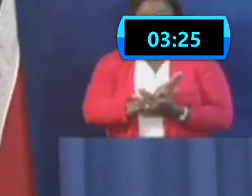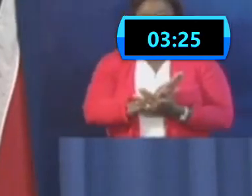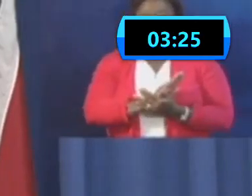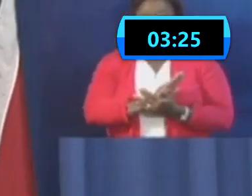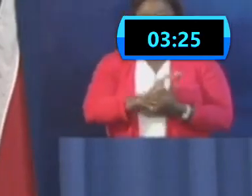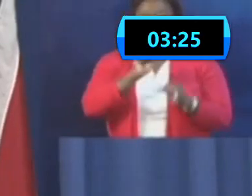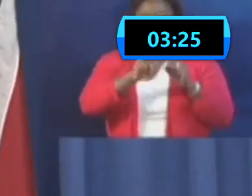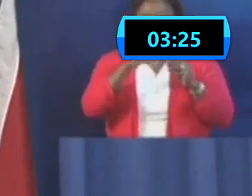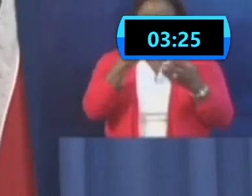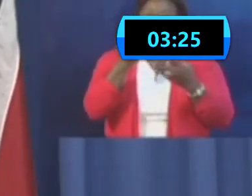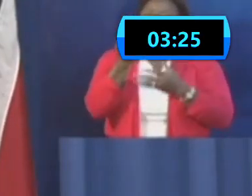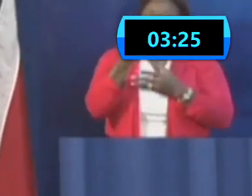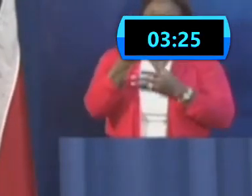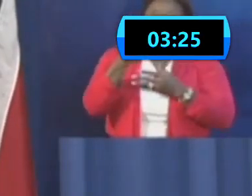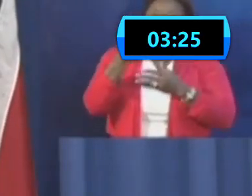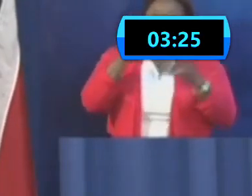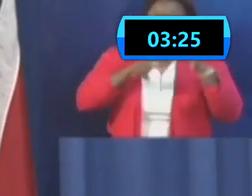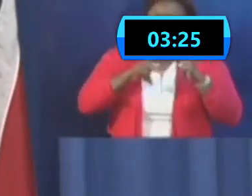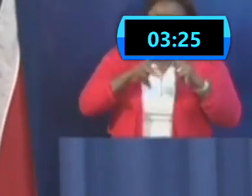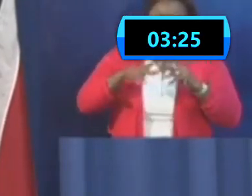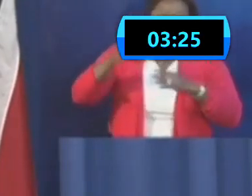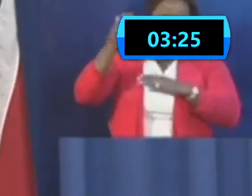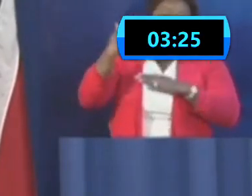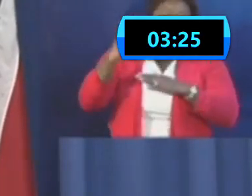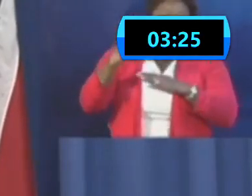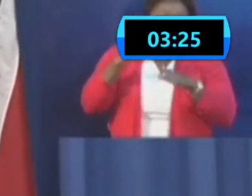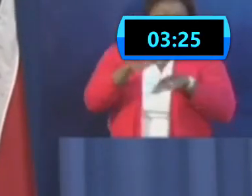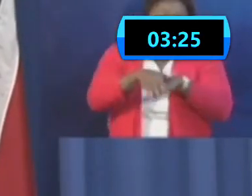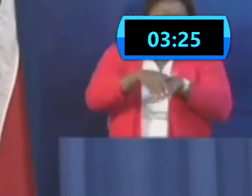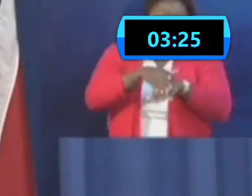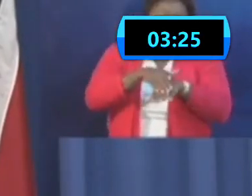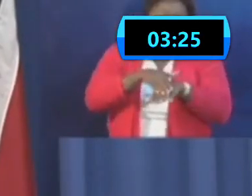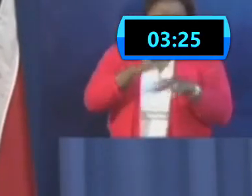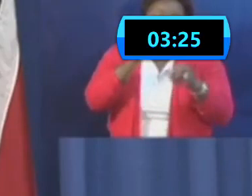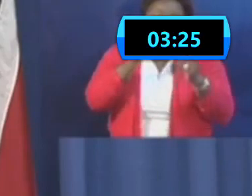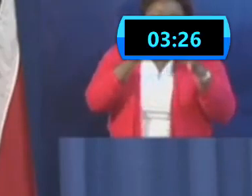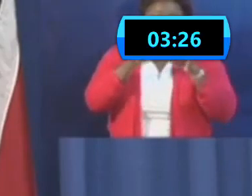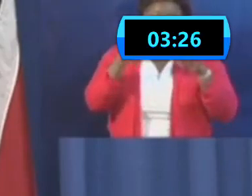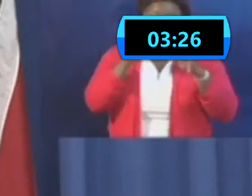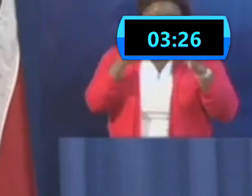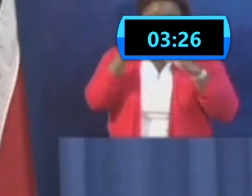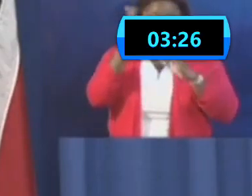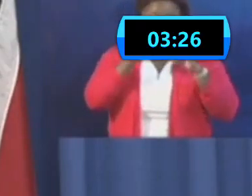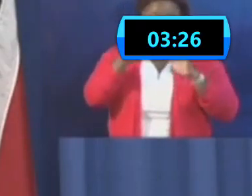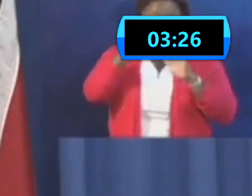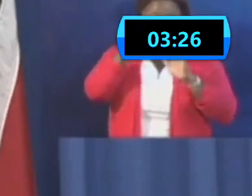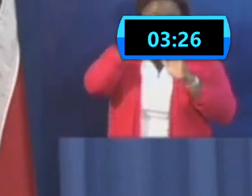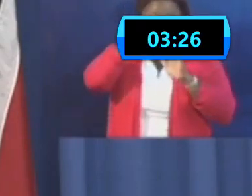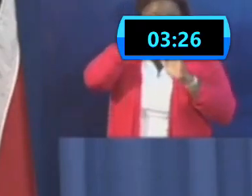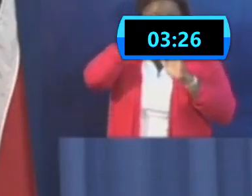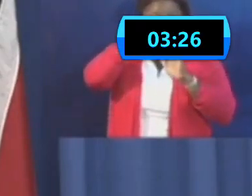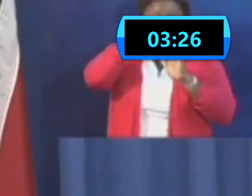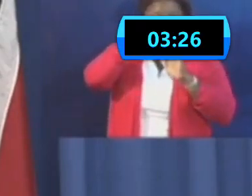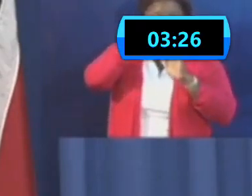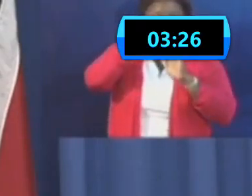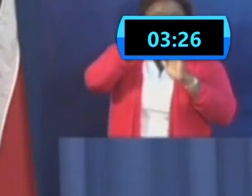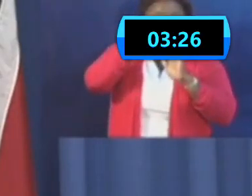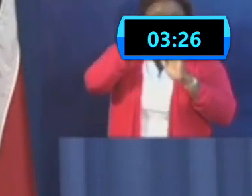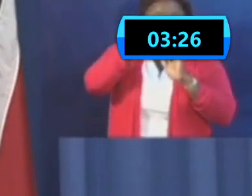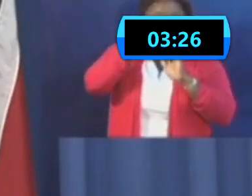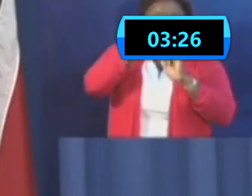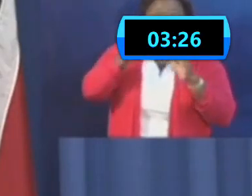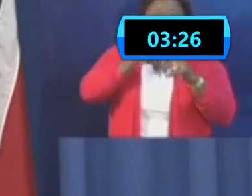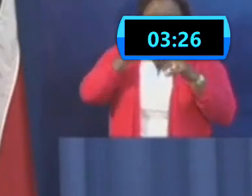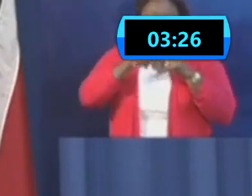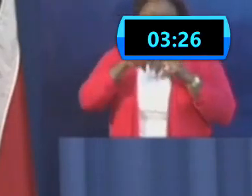always be a little backlog. As the number of cases decrease reciprocally, there should be a decrease in the number of swabs occurring